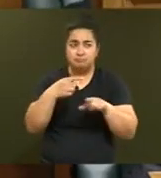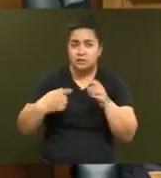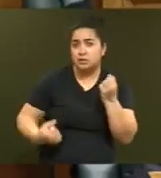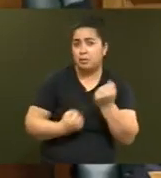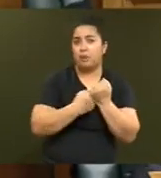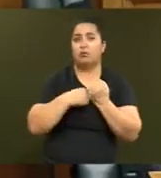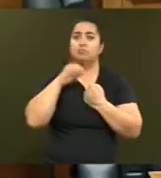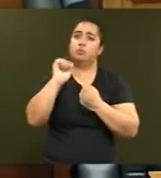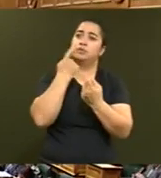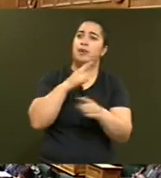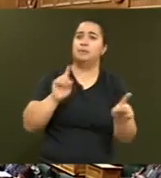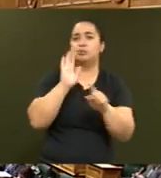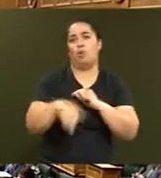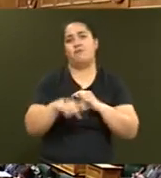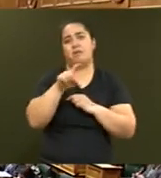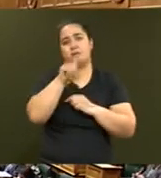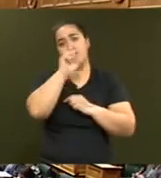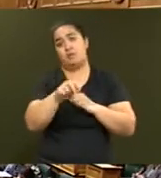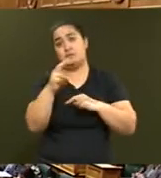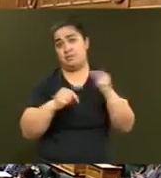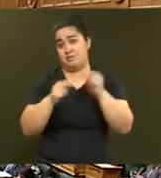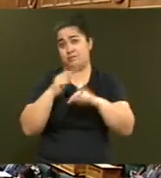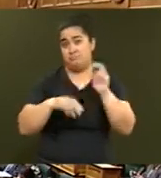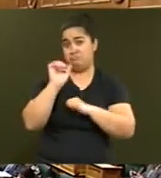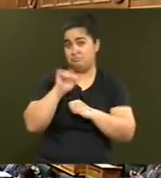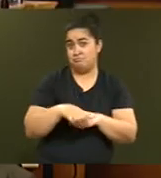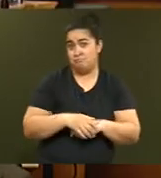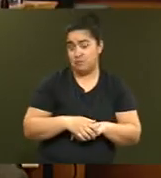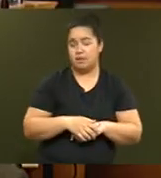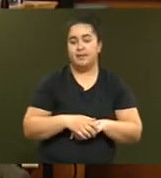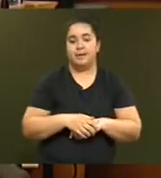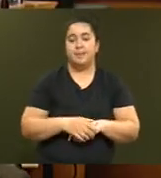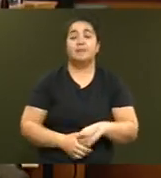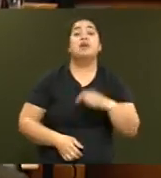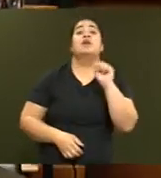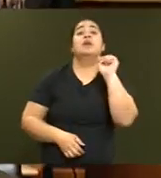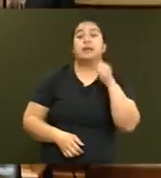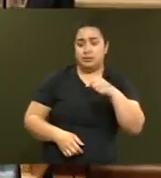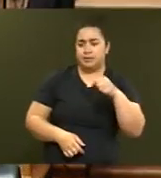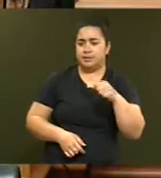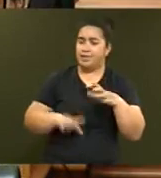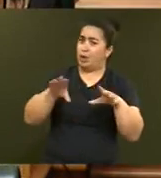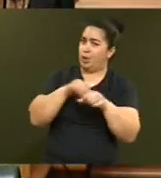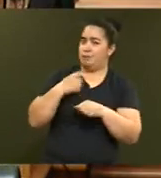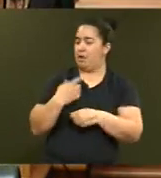regarding KiwiBuild? The Honourable Phil Twyford. Yes, including my recent tweets.